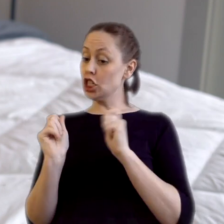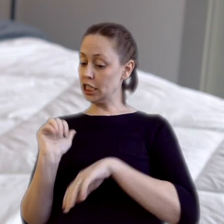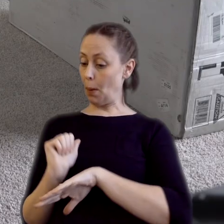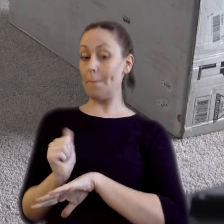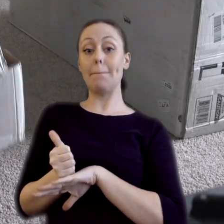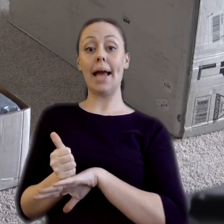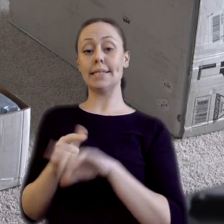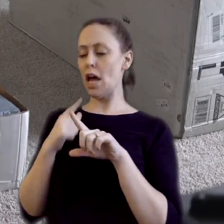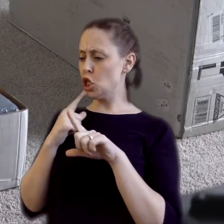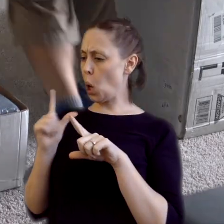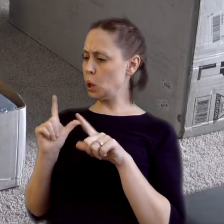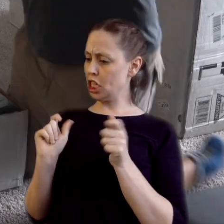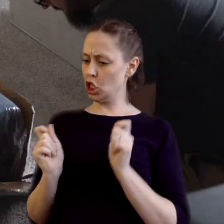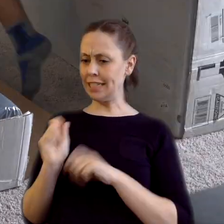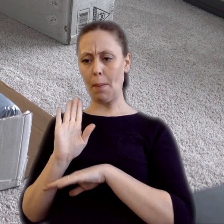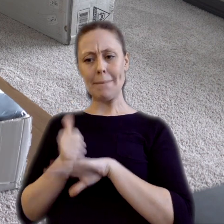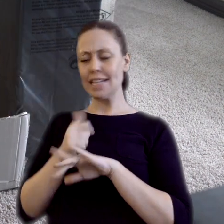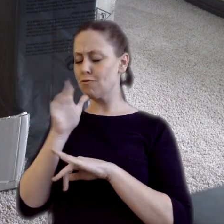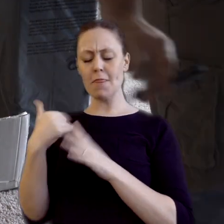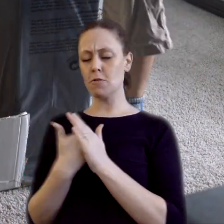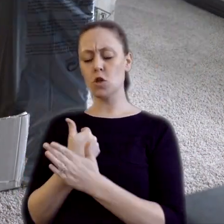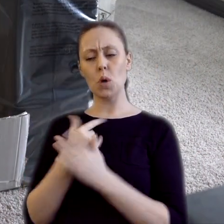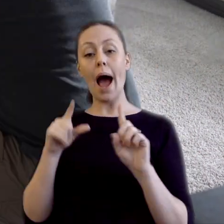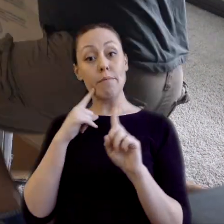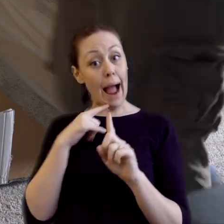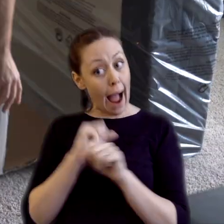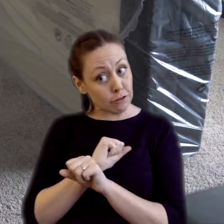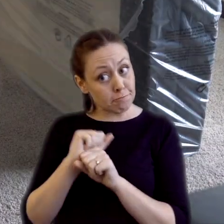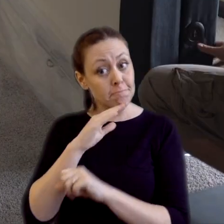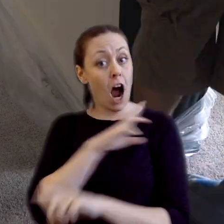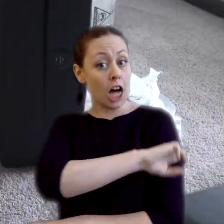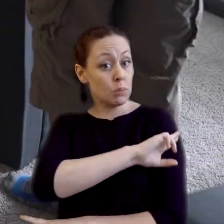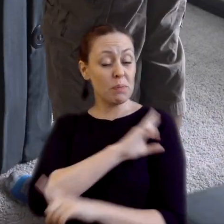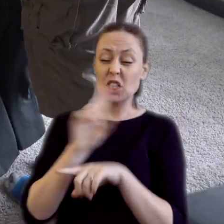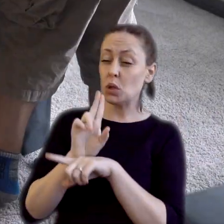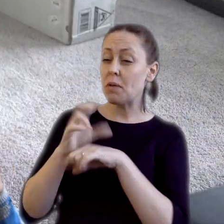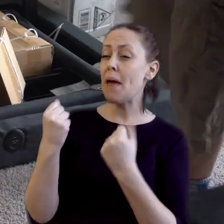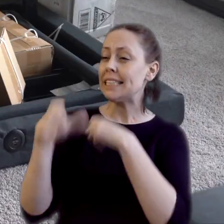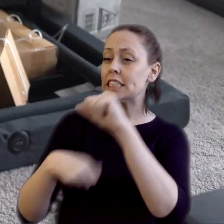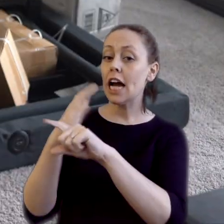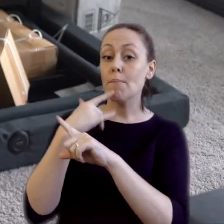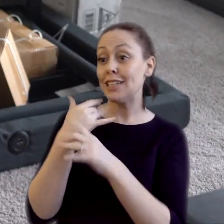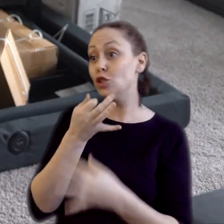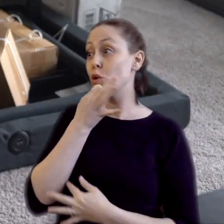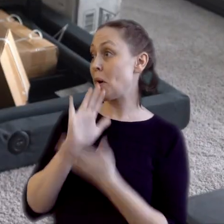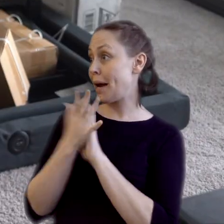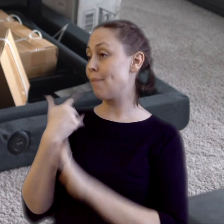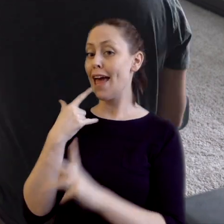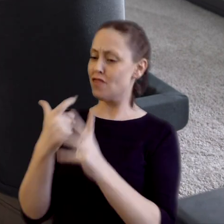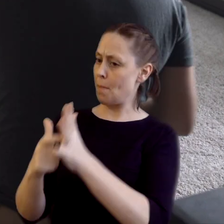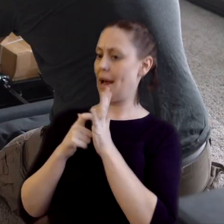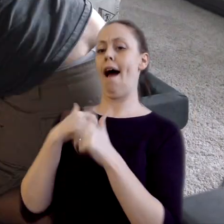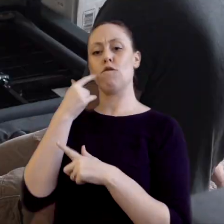base. Now adjustable bases aren't anything new. In fact, hospitals have been using them for years. But they are fast becoming the next must